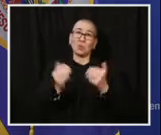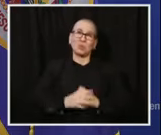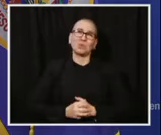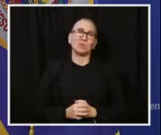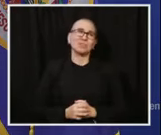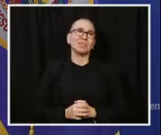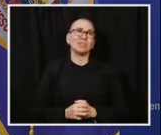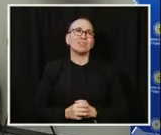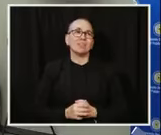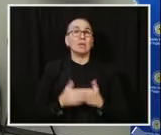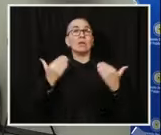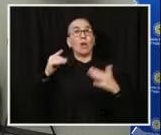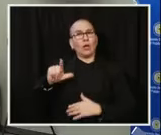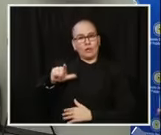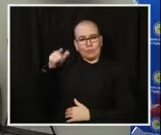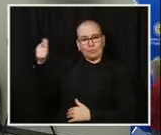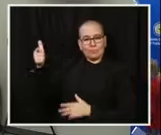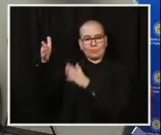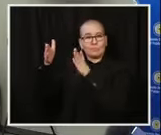Springbrook.